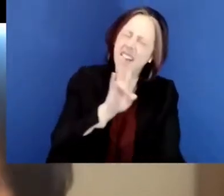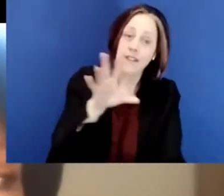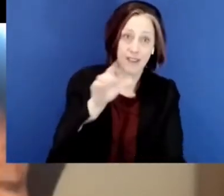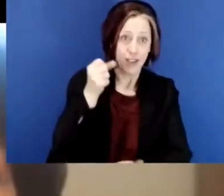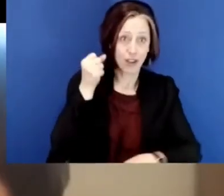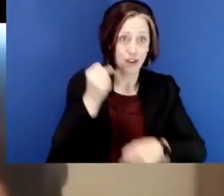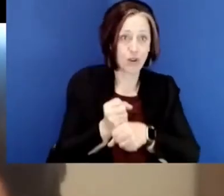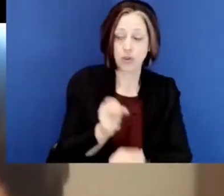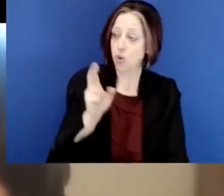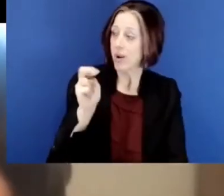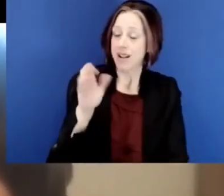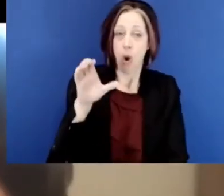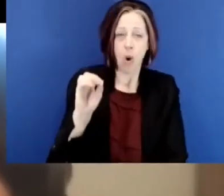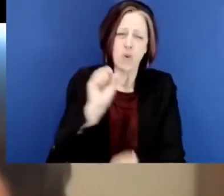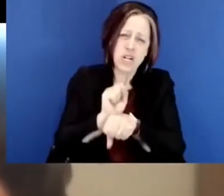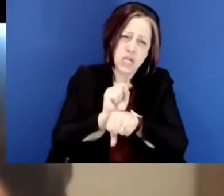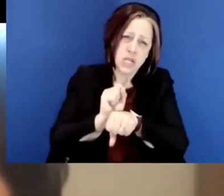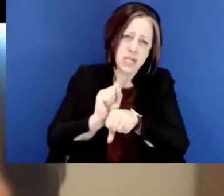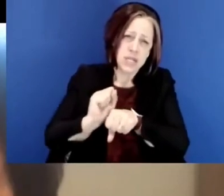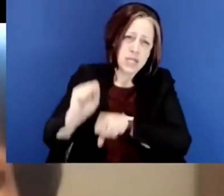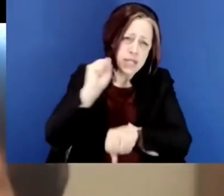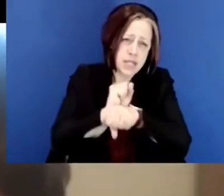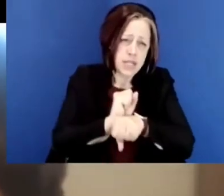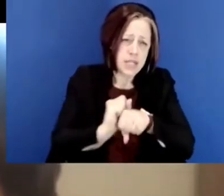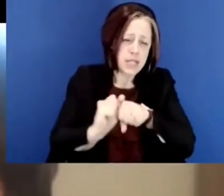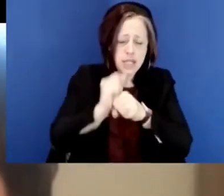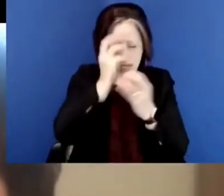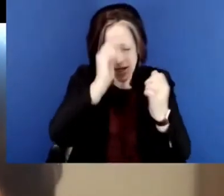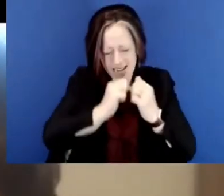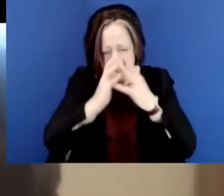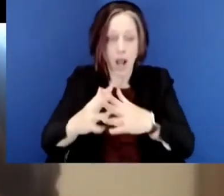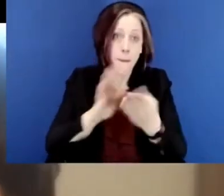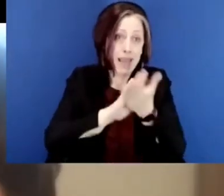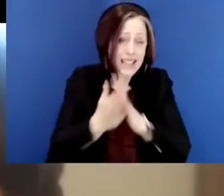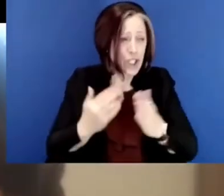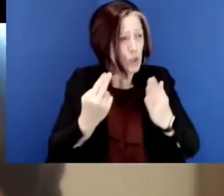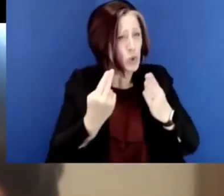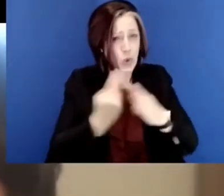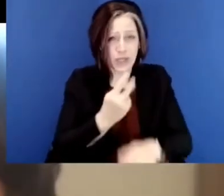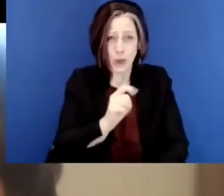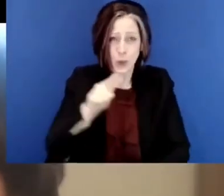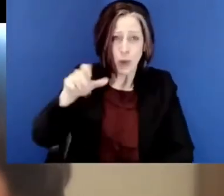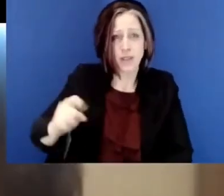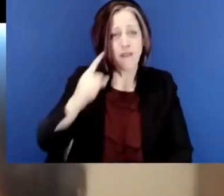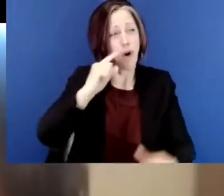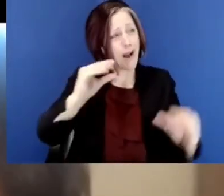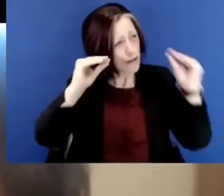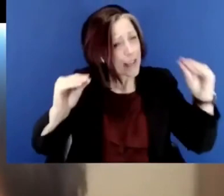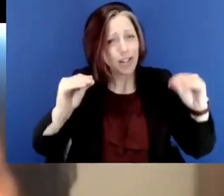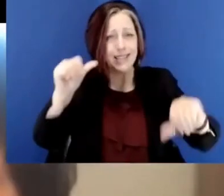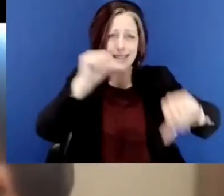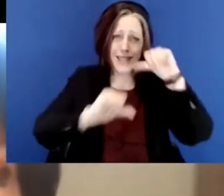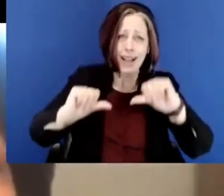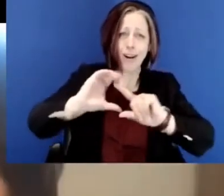And so for 75 years, UNESCO has labored in this construction of peace using the tools